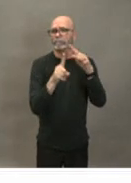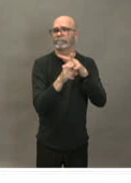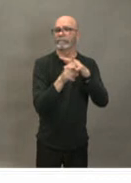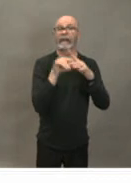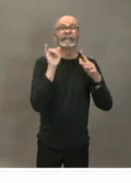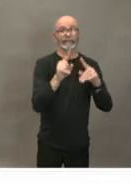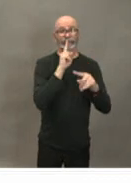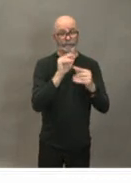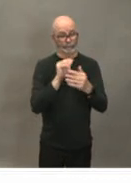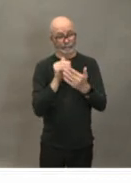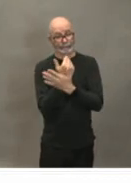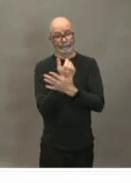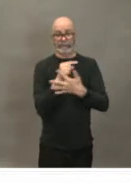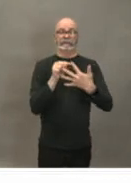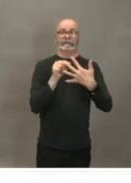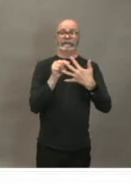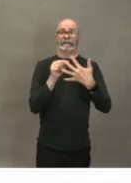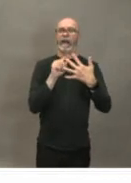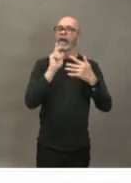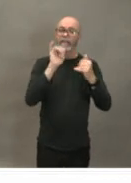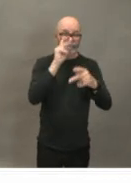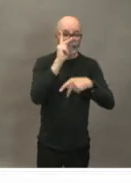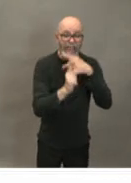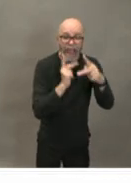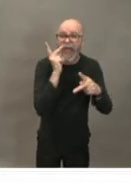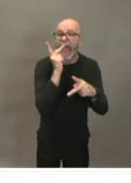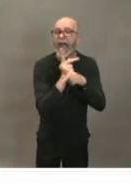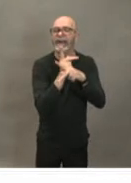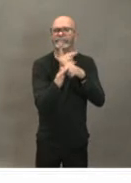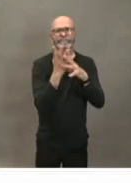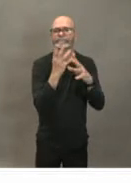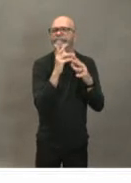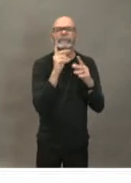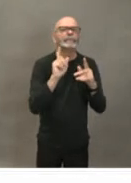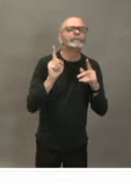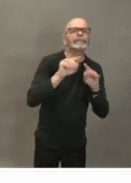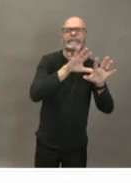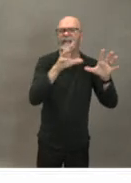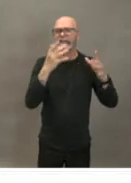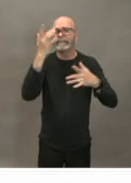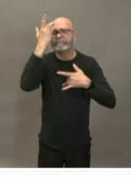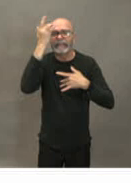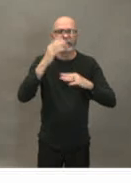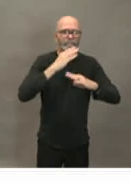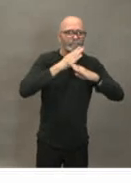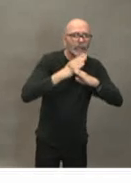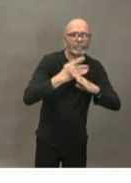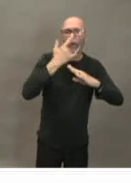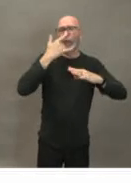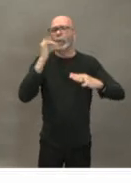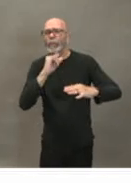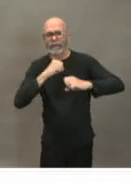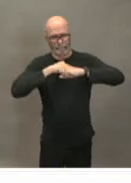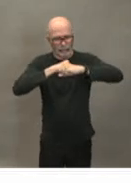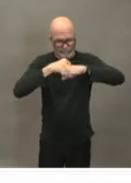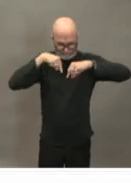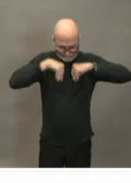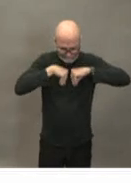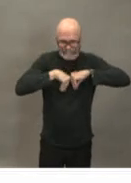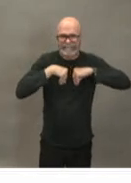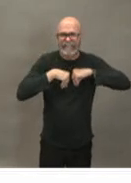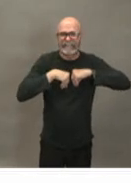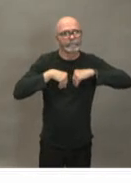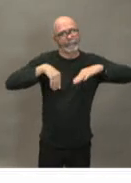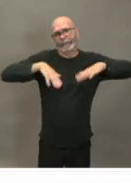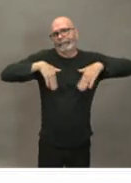that there is no underlying immunity in the population and we don't have a vaccine and there's a vaccine is is